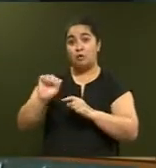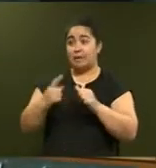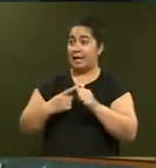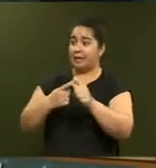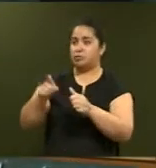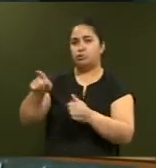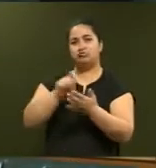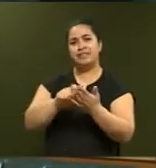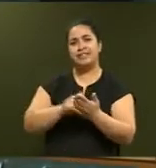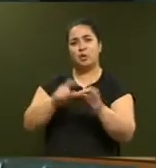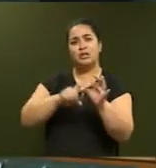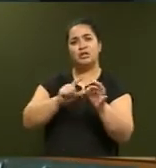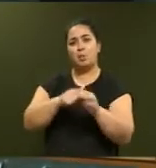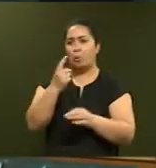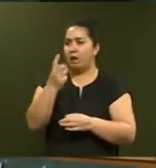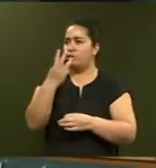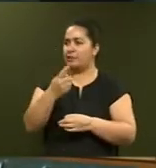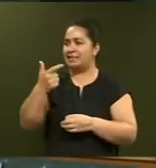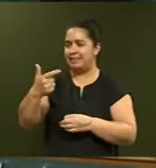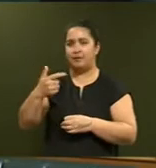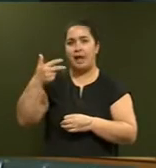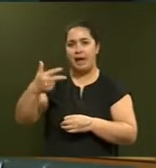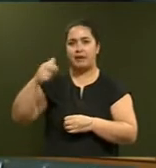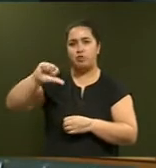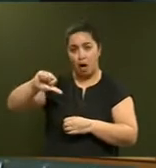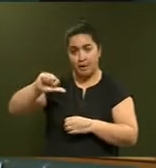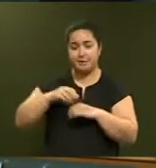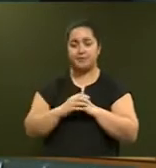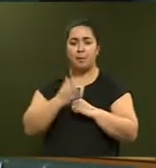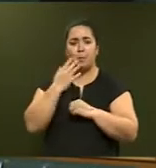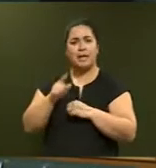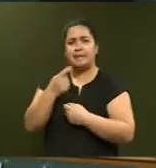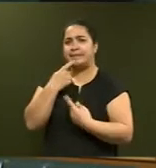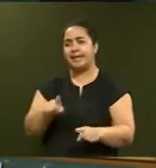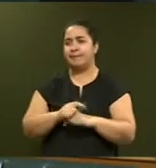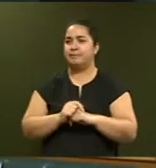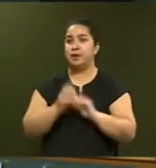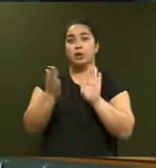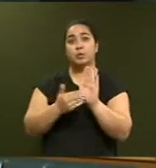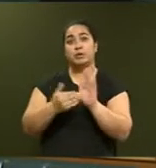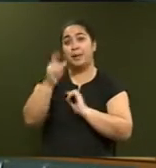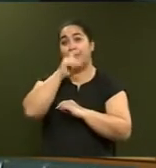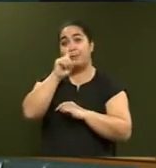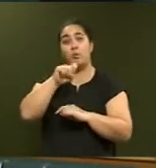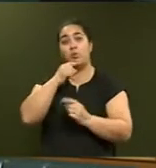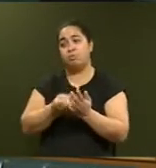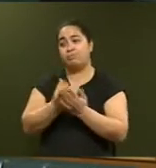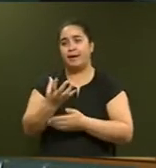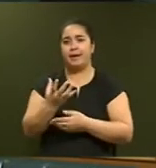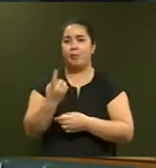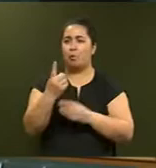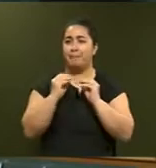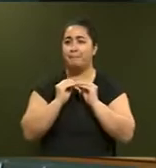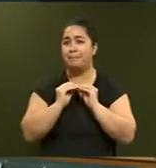13789, where he outlined that New Zealanders will be paying more than $1 billion in new